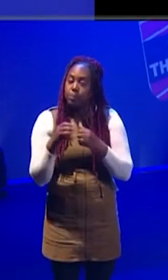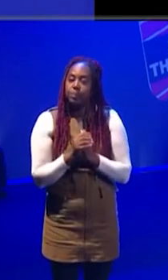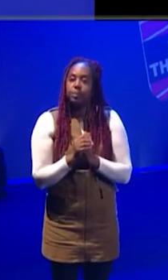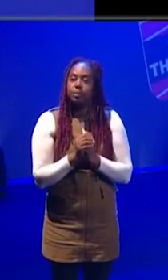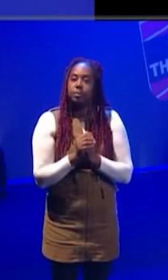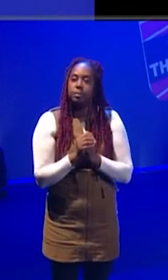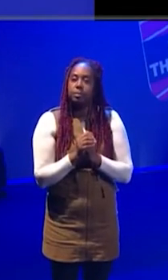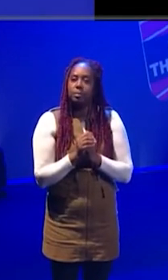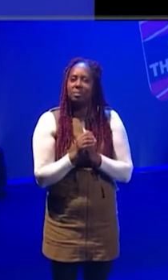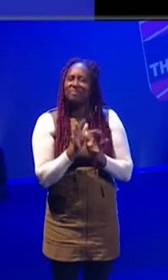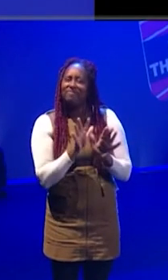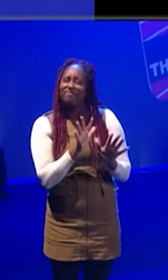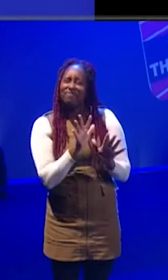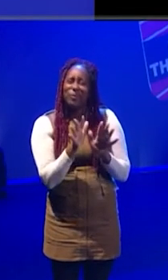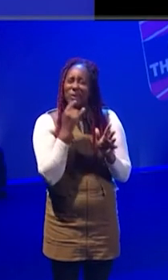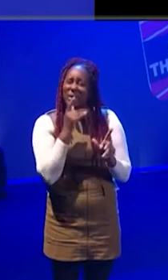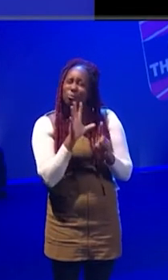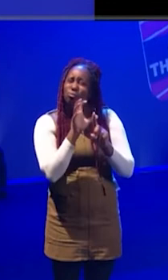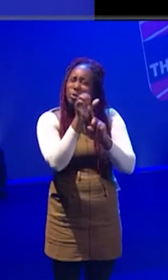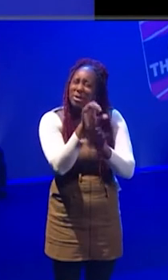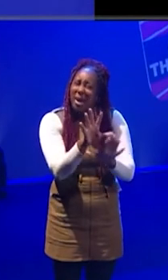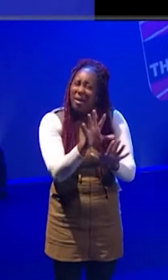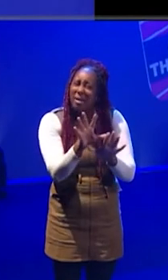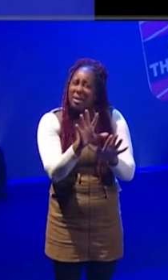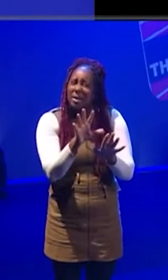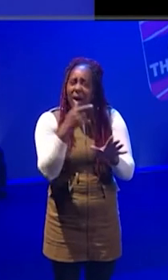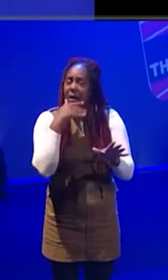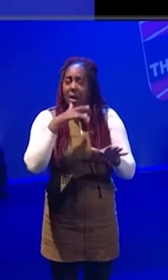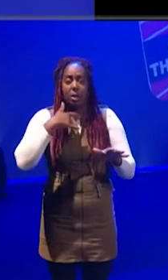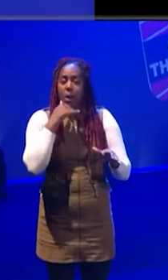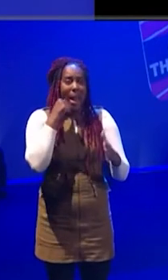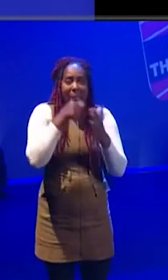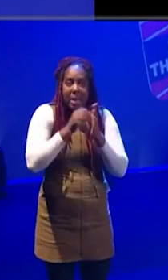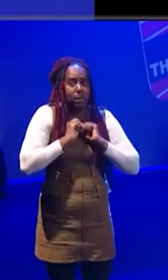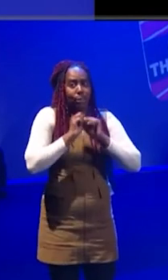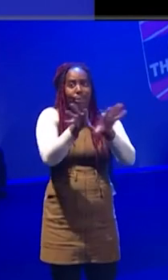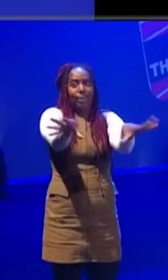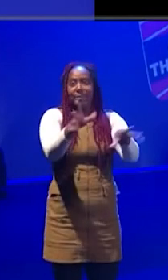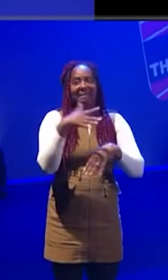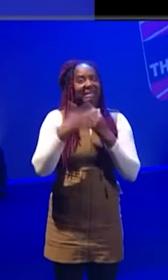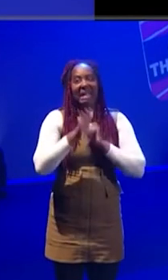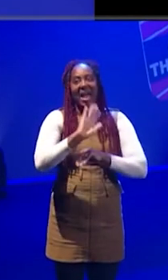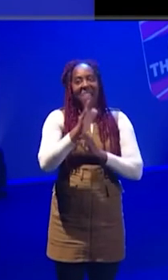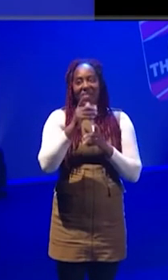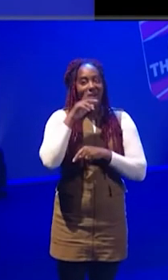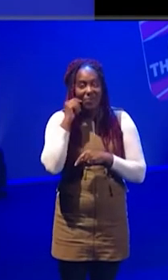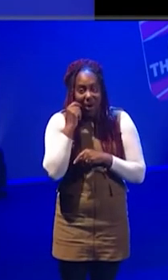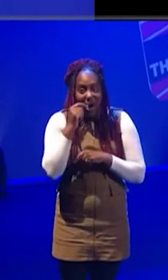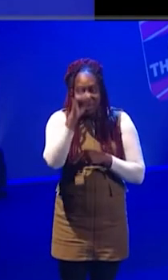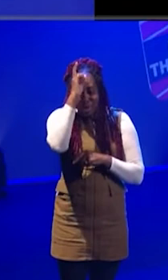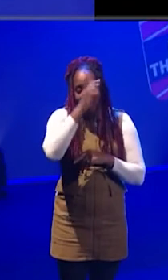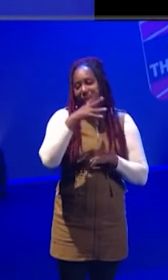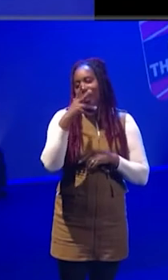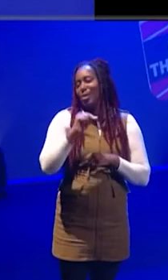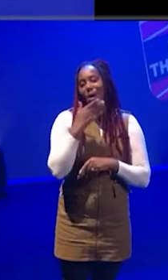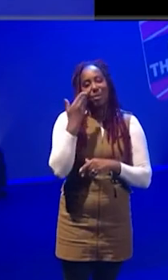So, yeah, I wouldn't, I wouldn't say I reached out. I didn't, I certainly didn't write letters to people in France and Germany, put it that way. Maybe I should have done.